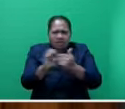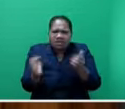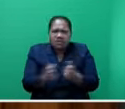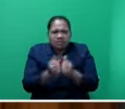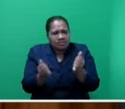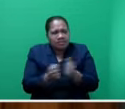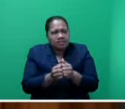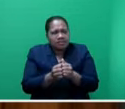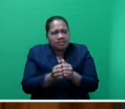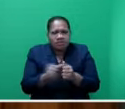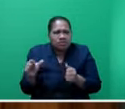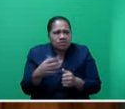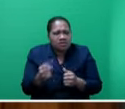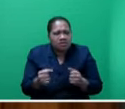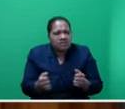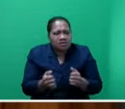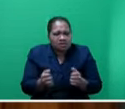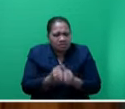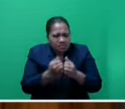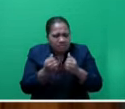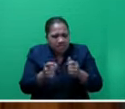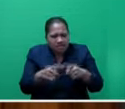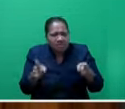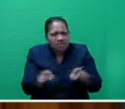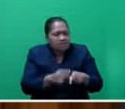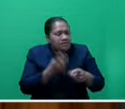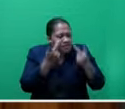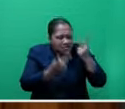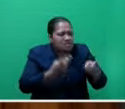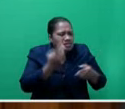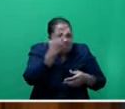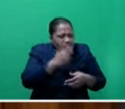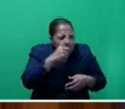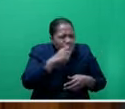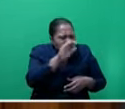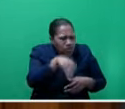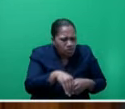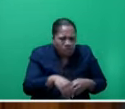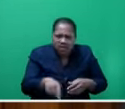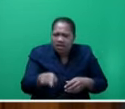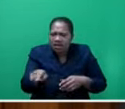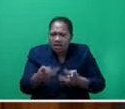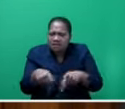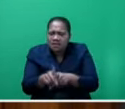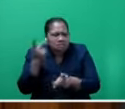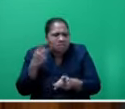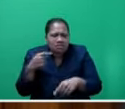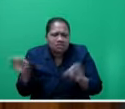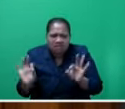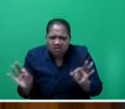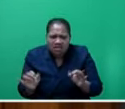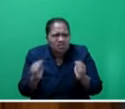convoys of Priuses visiting senior citizen homes, orphanages, hard communities, displaced residents, squatter